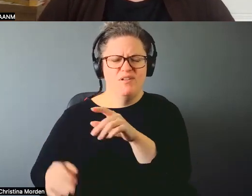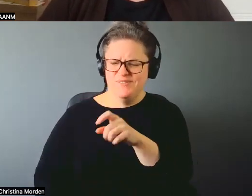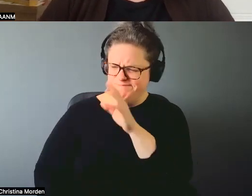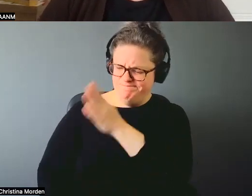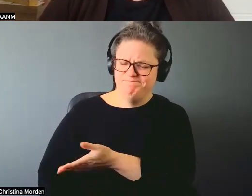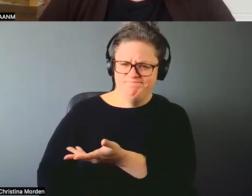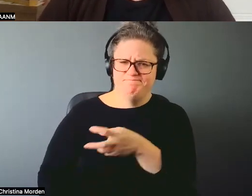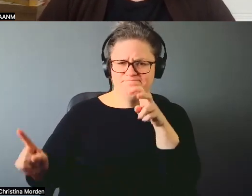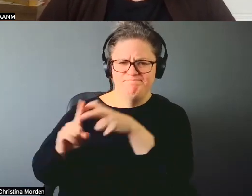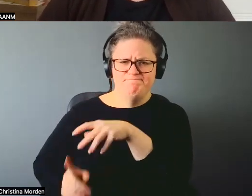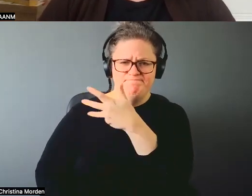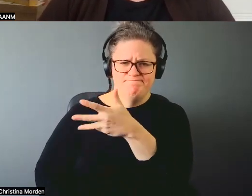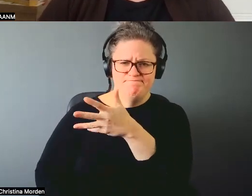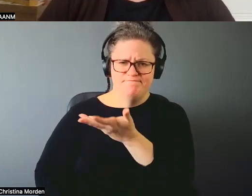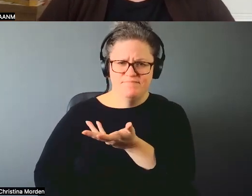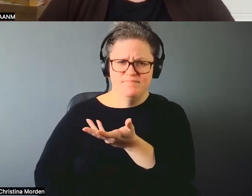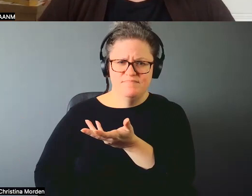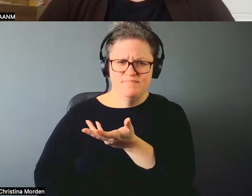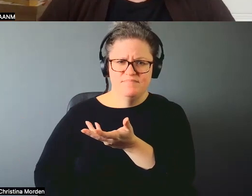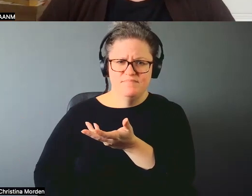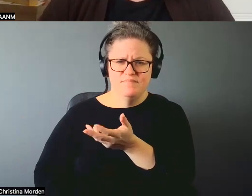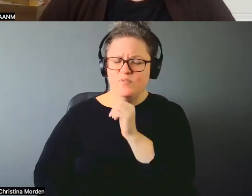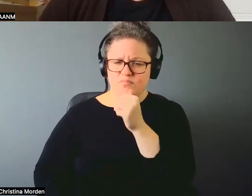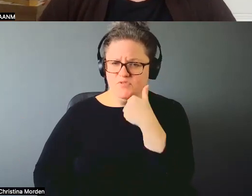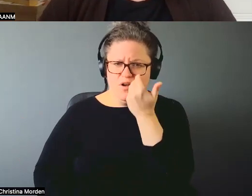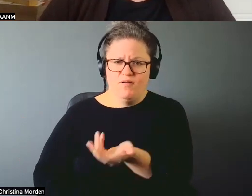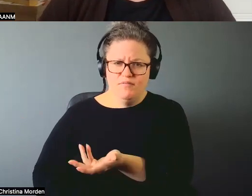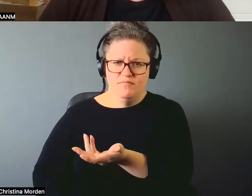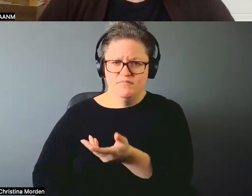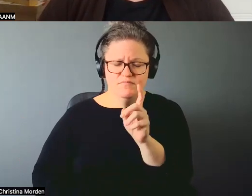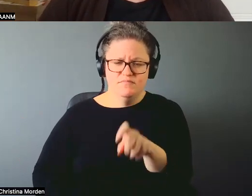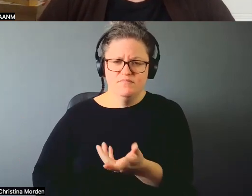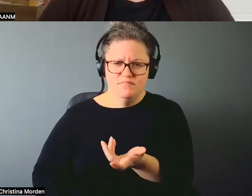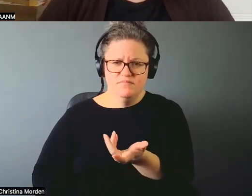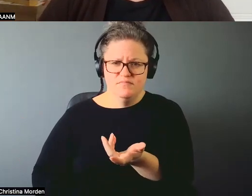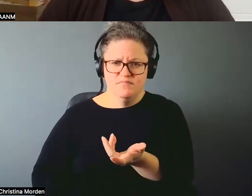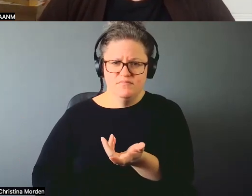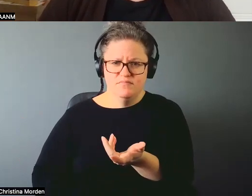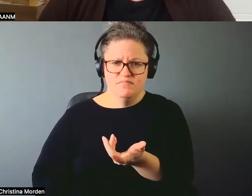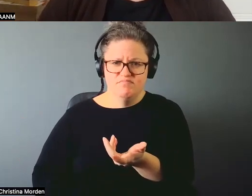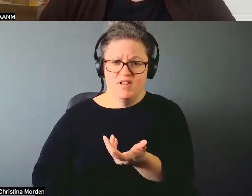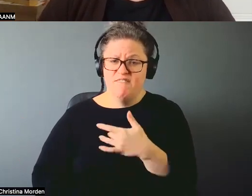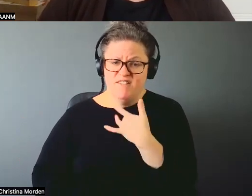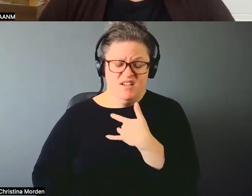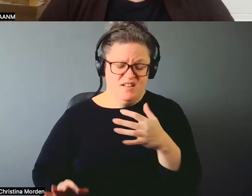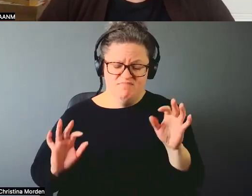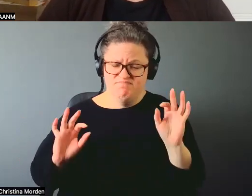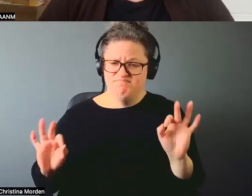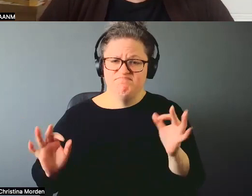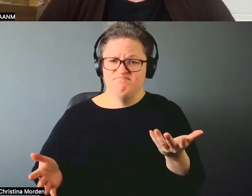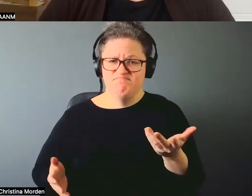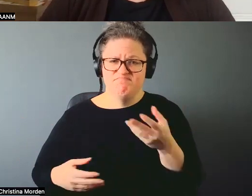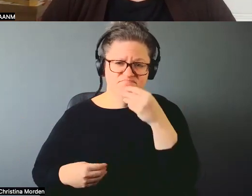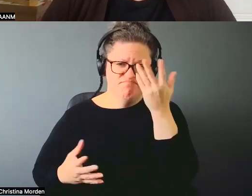there with no problem at all. Like it's all good. It's what we need to do.